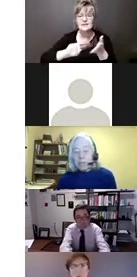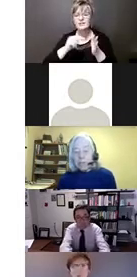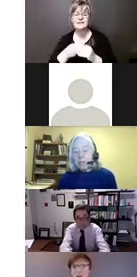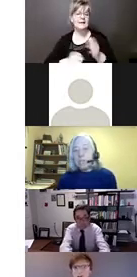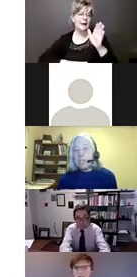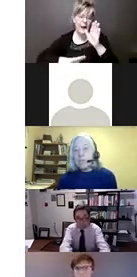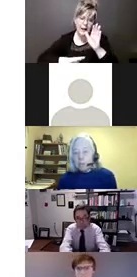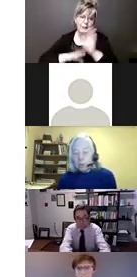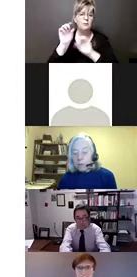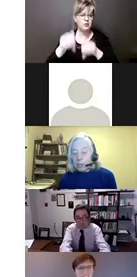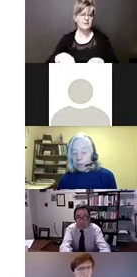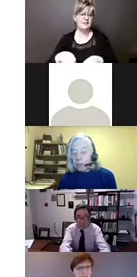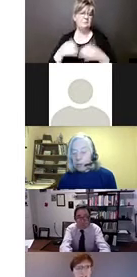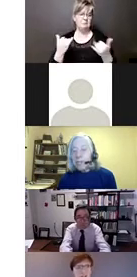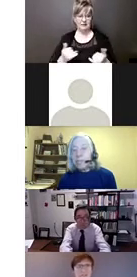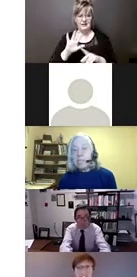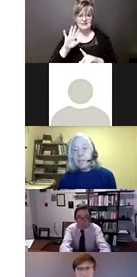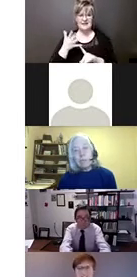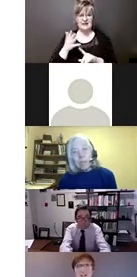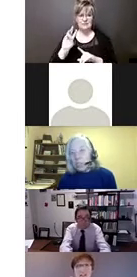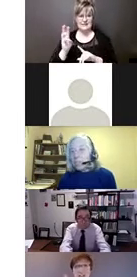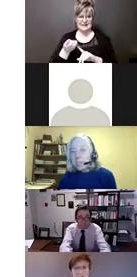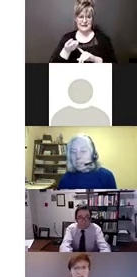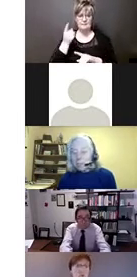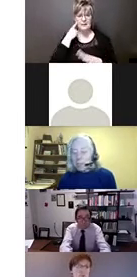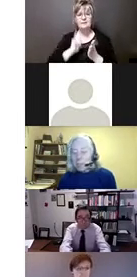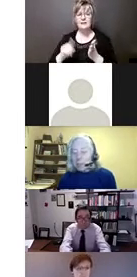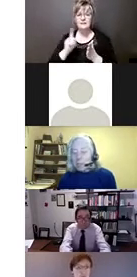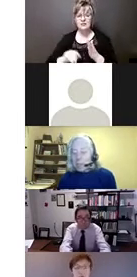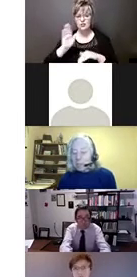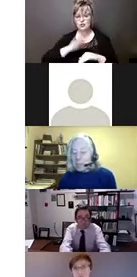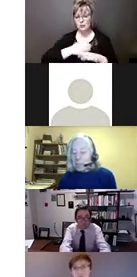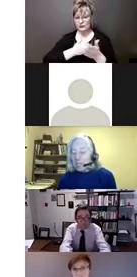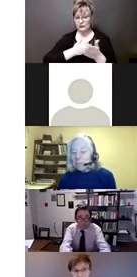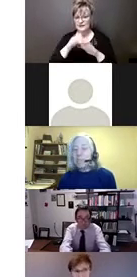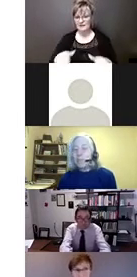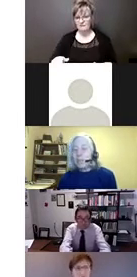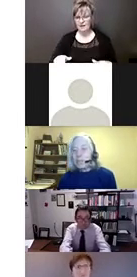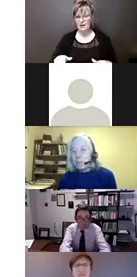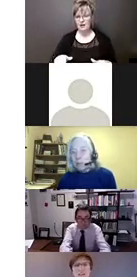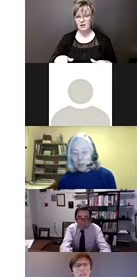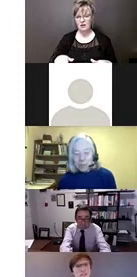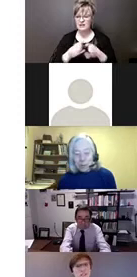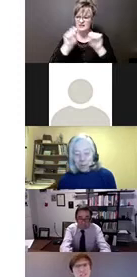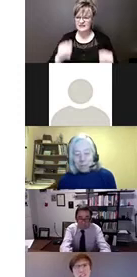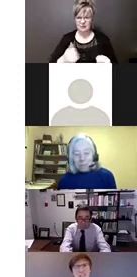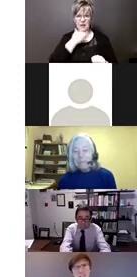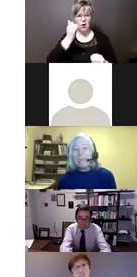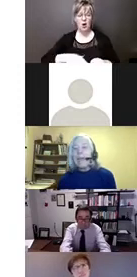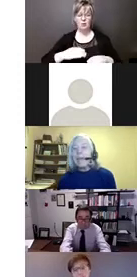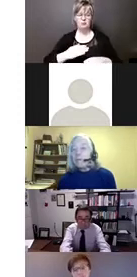the fifth, sixth review of children's rights. We're still dealing with some of the same system issues as the first review.